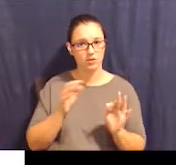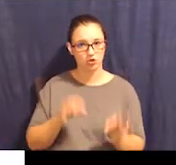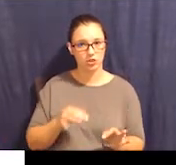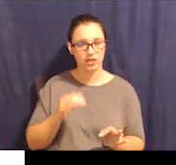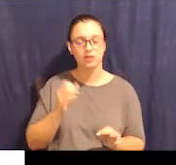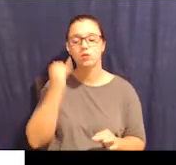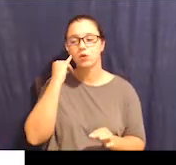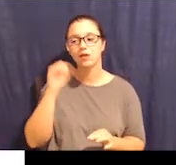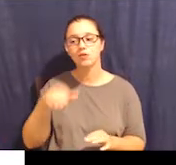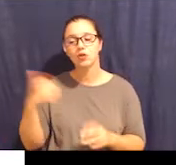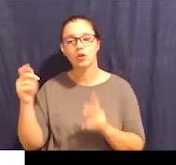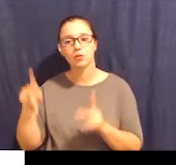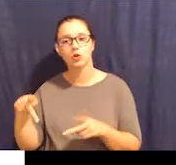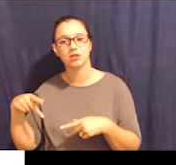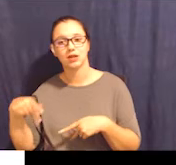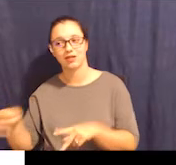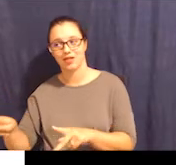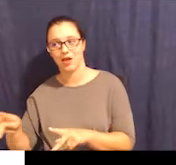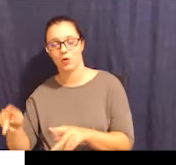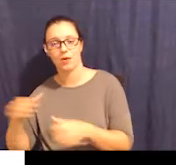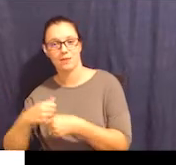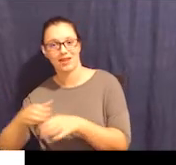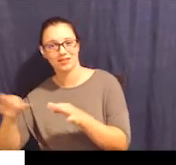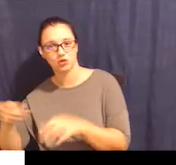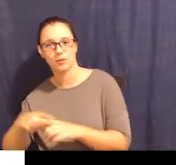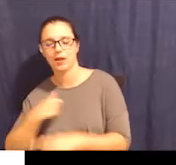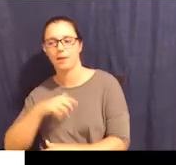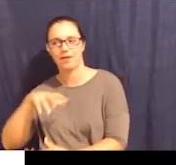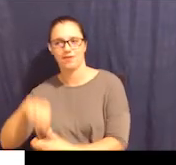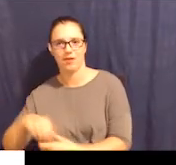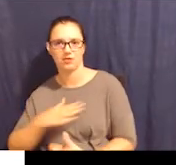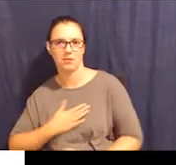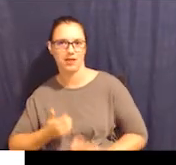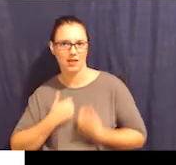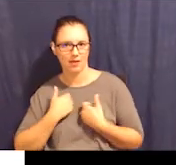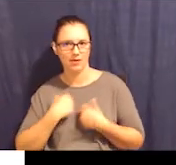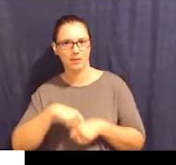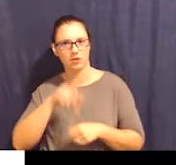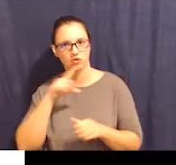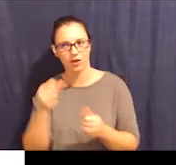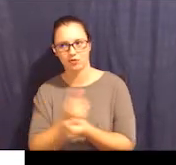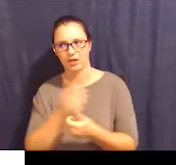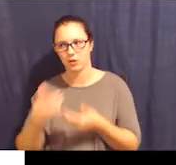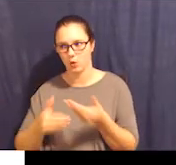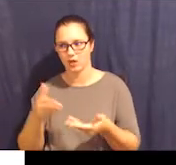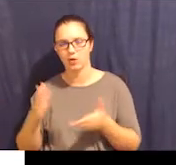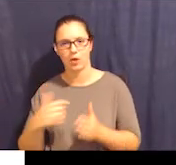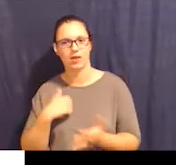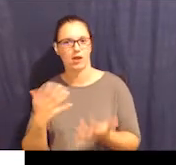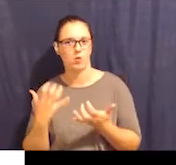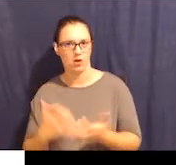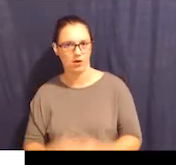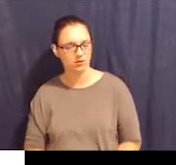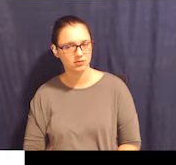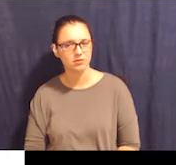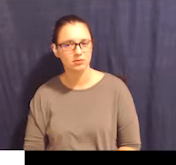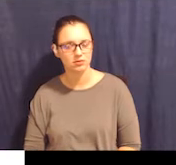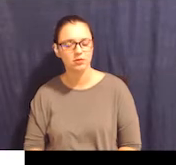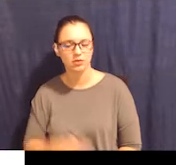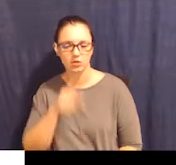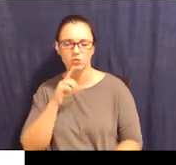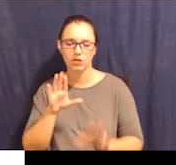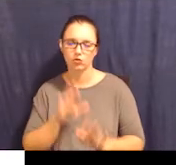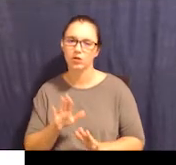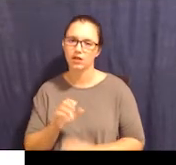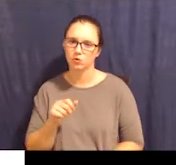decisions or if I'm letting other people make the decisions, but I'm involved in my life and making sure that things are going the way I want. So